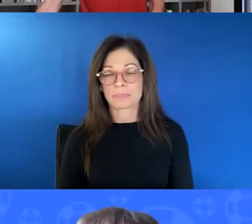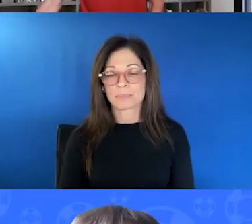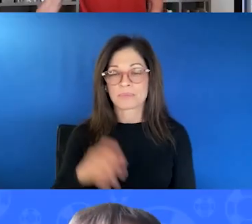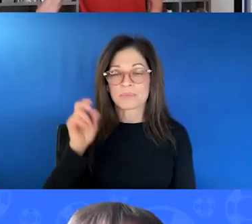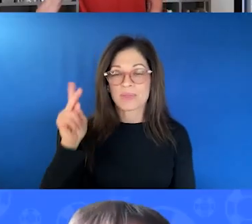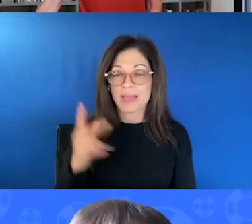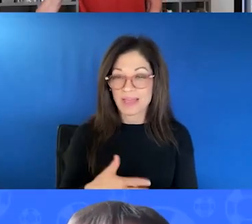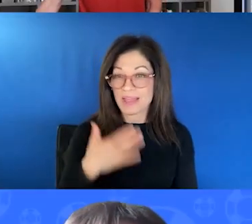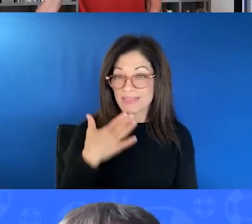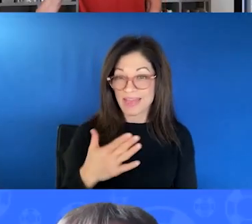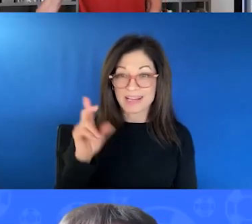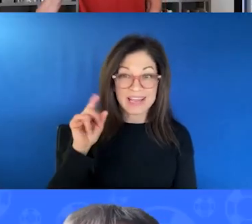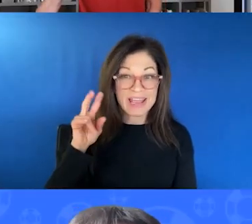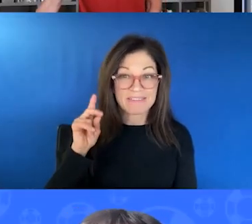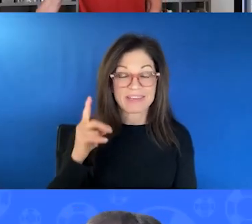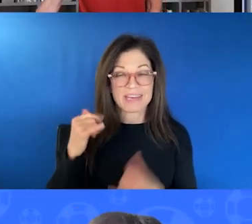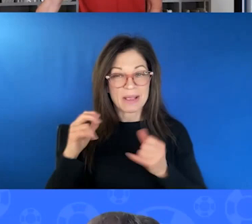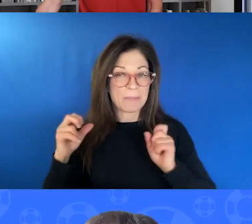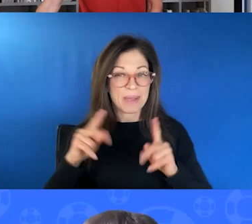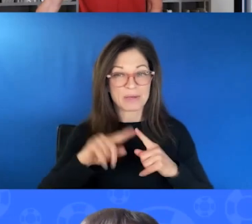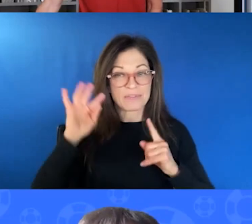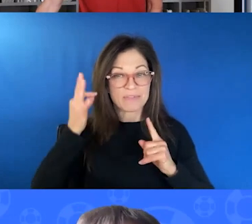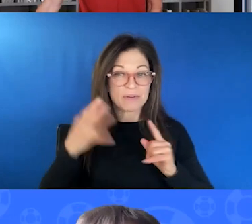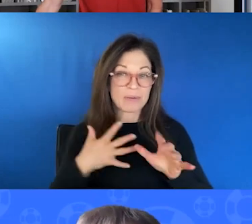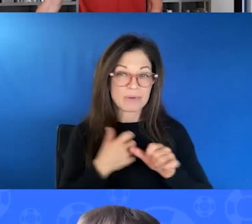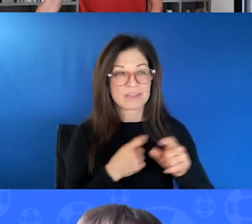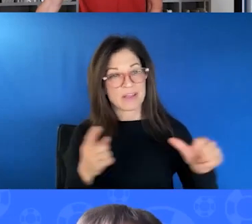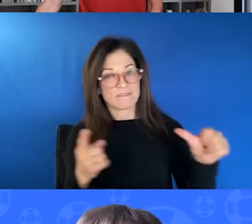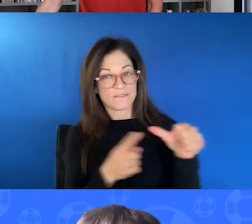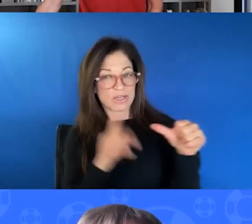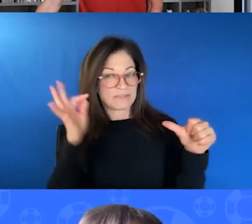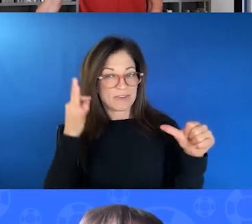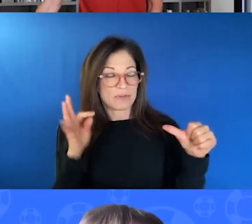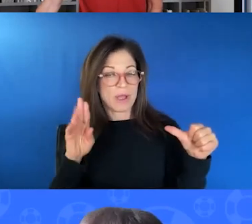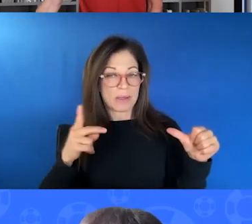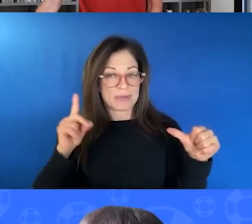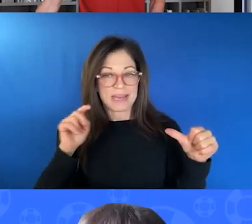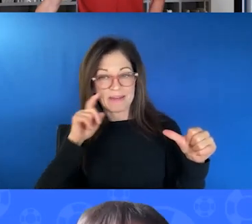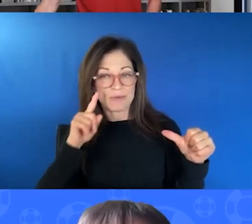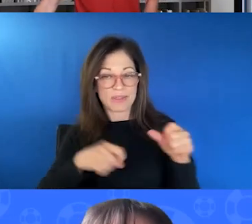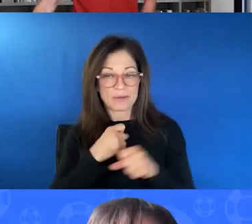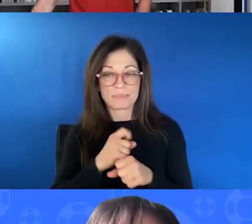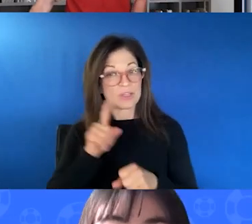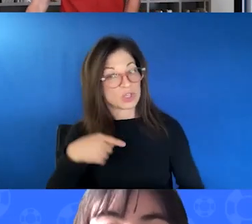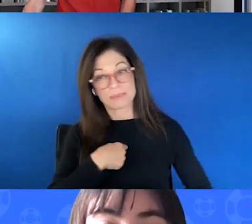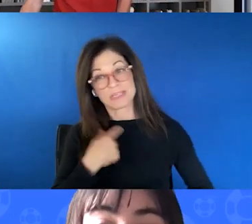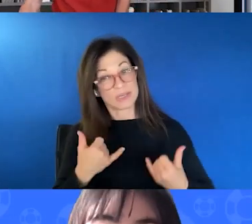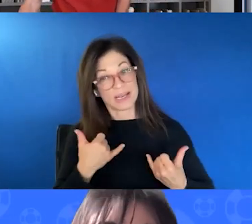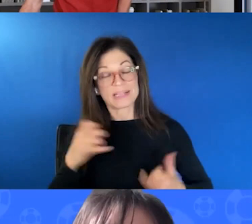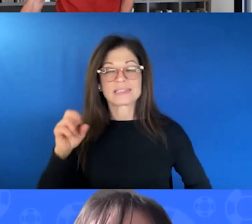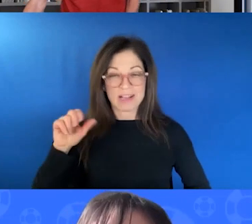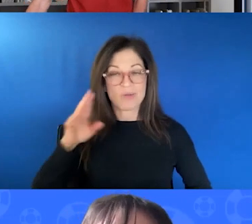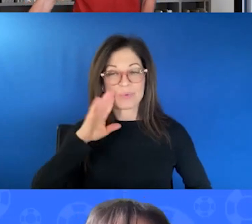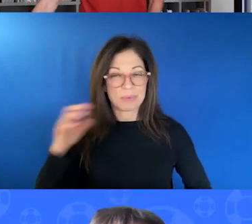Yeah, we can jump back into our federal updates. This is the first federal update of the year. It's just me today. Sarah will be back next month.